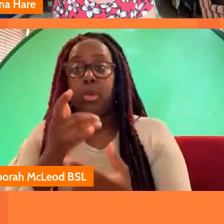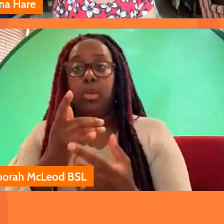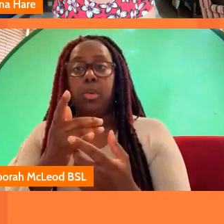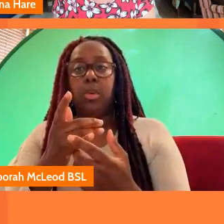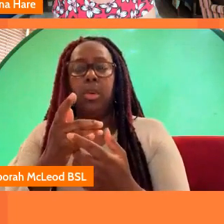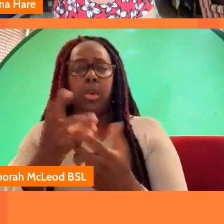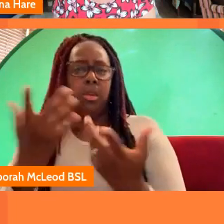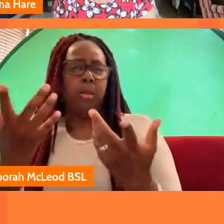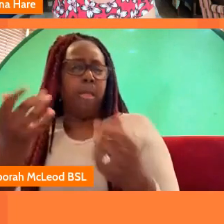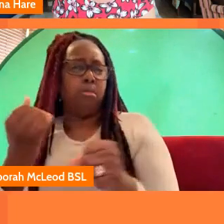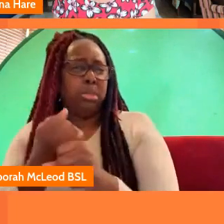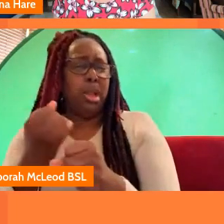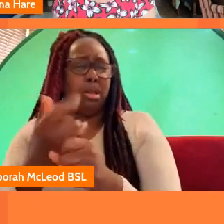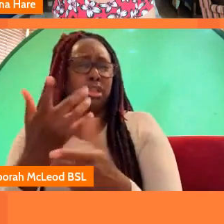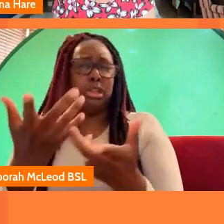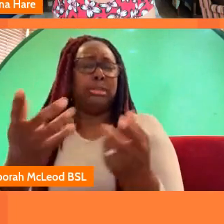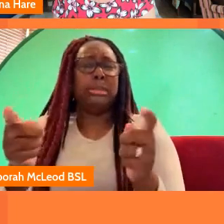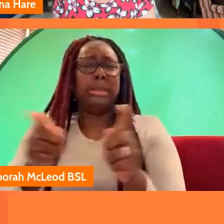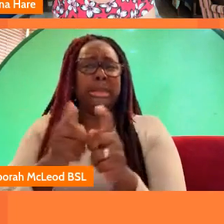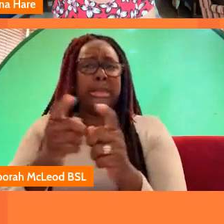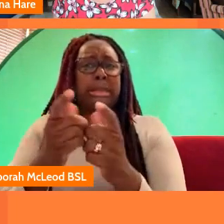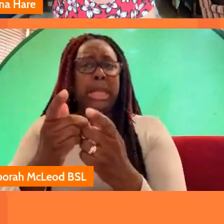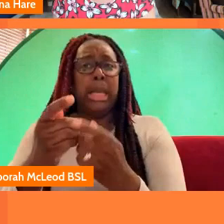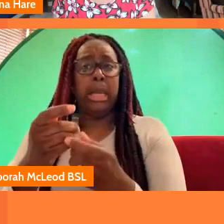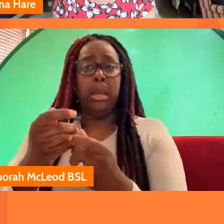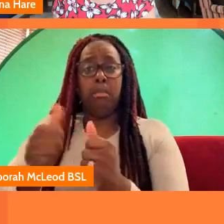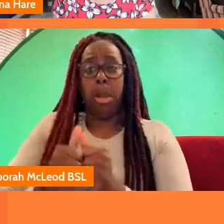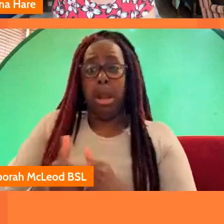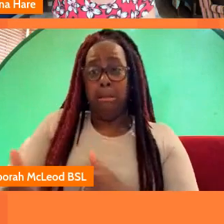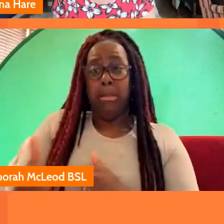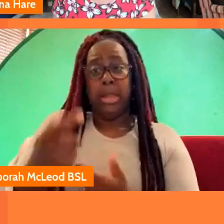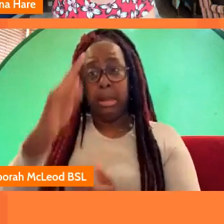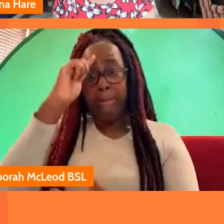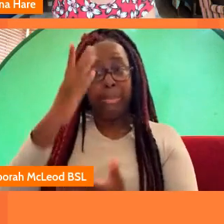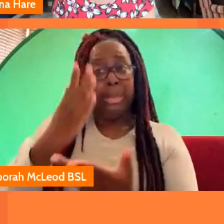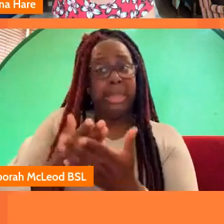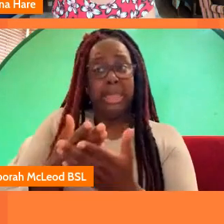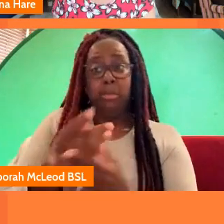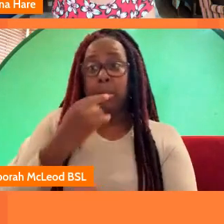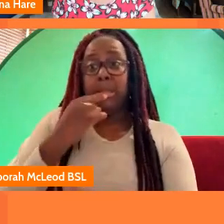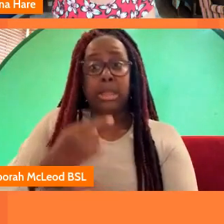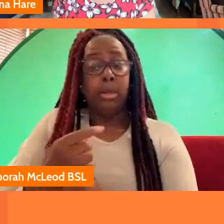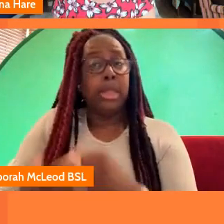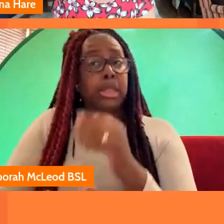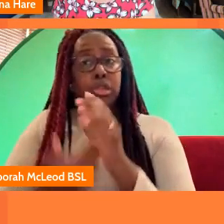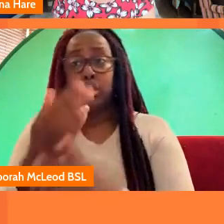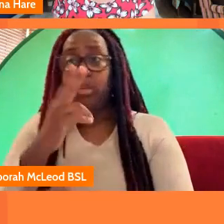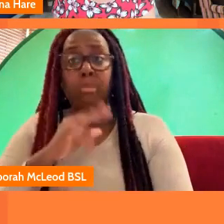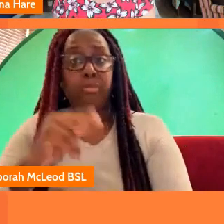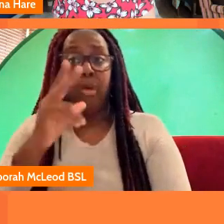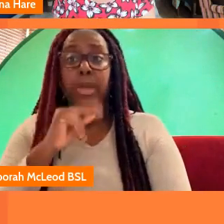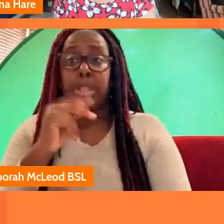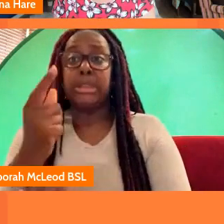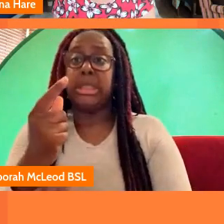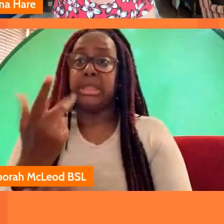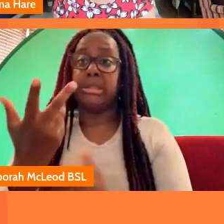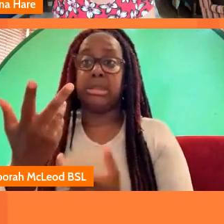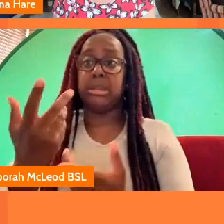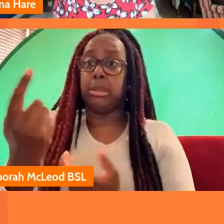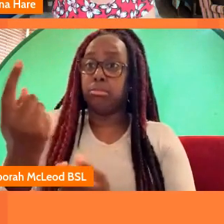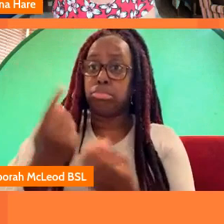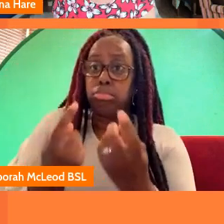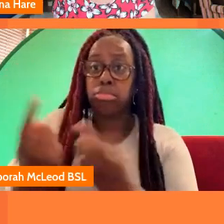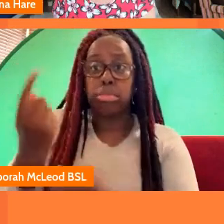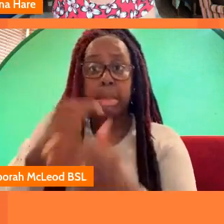and i you know i totally believe what they tell me and the and we there's lots of new voices that they brought on as you say entry level